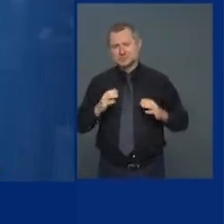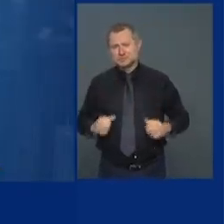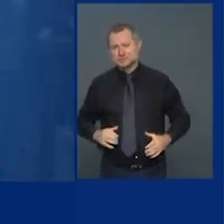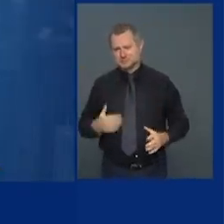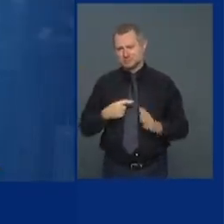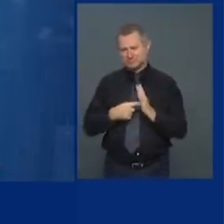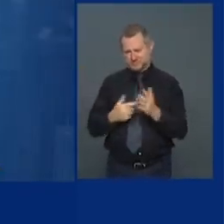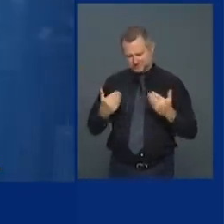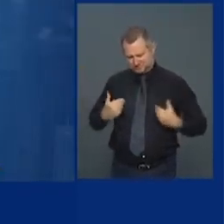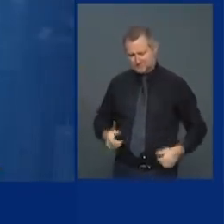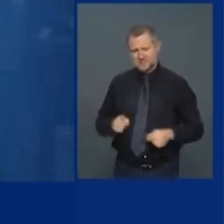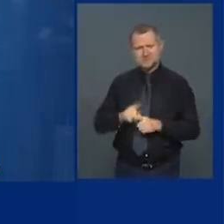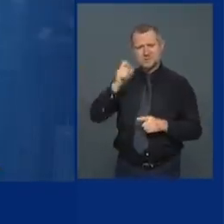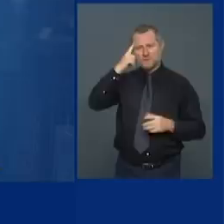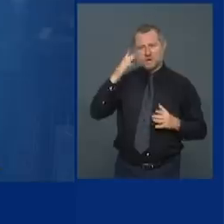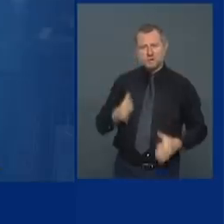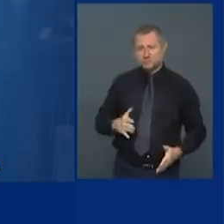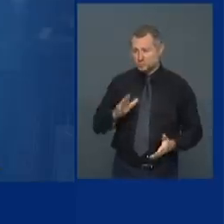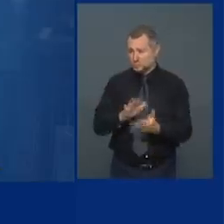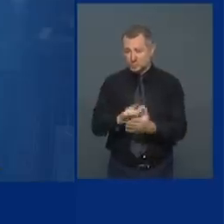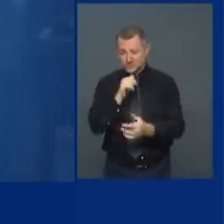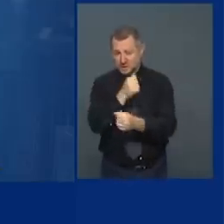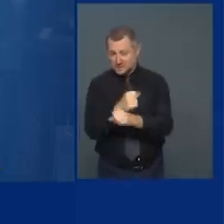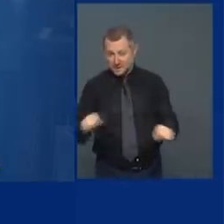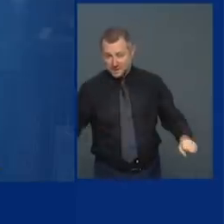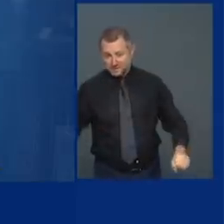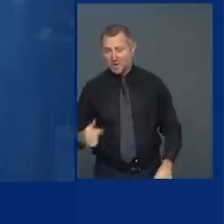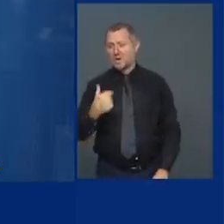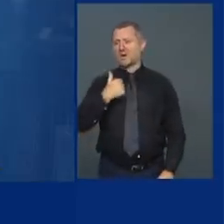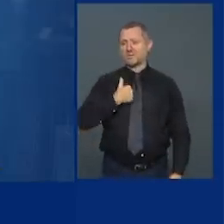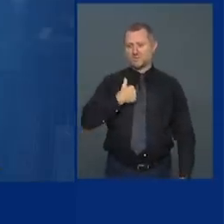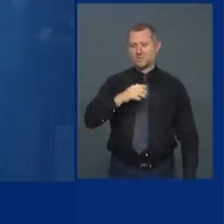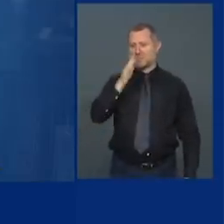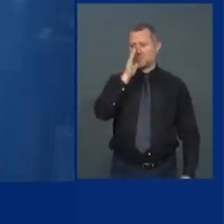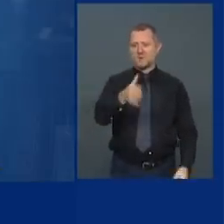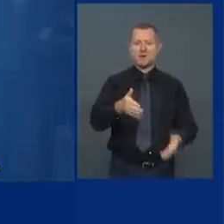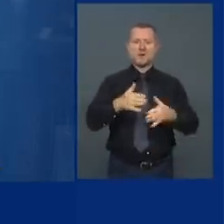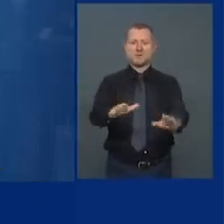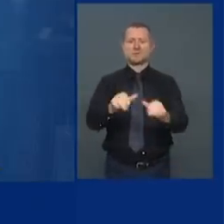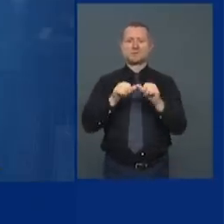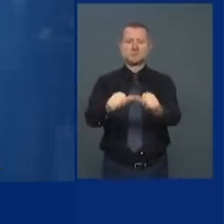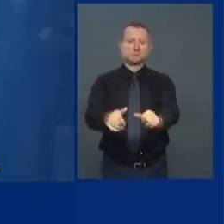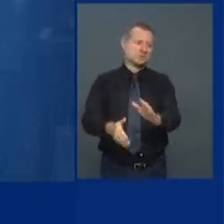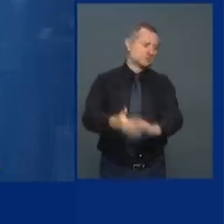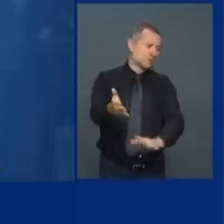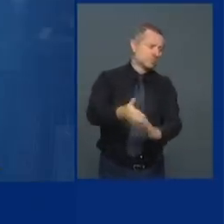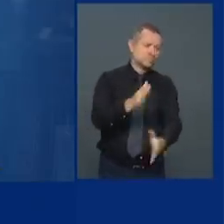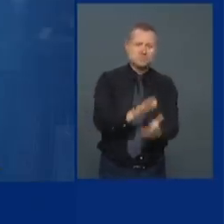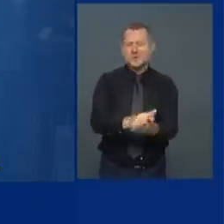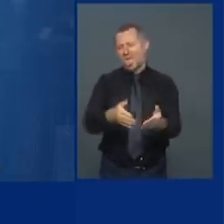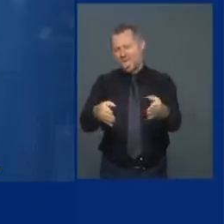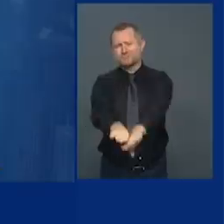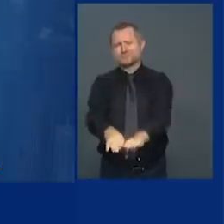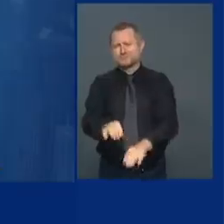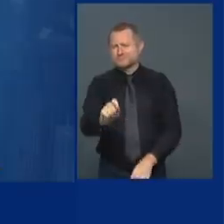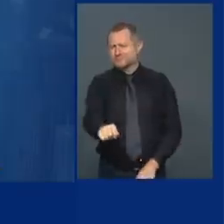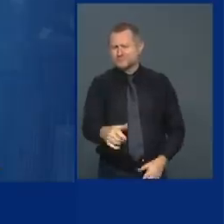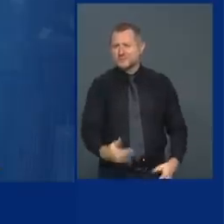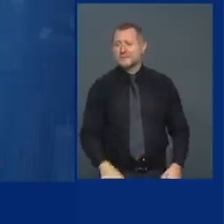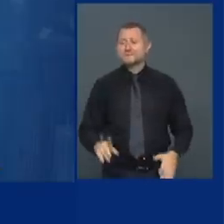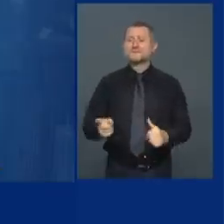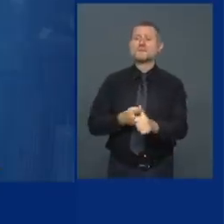school is not safe I will not allow it to operate take a deep breath and we're going to have the facts